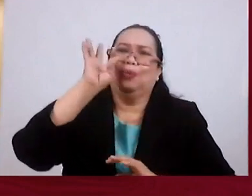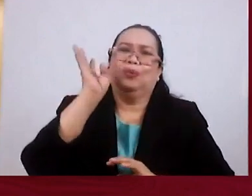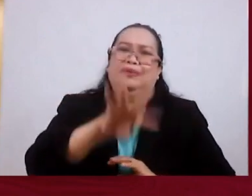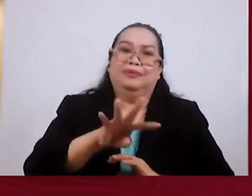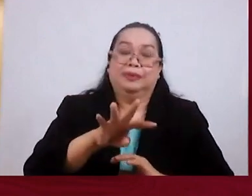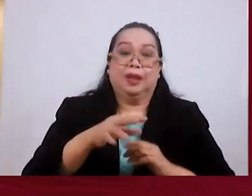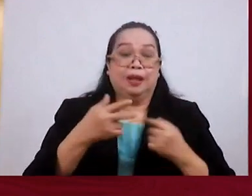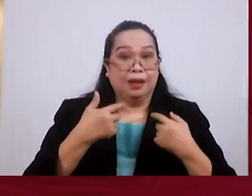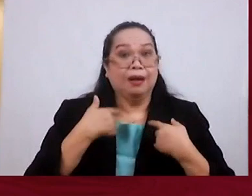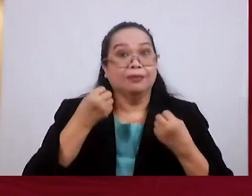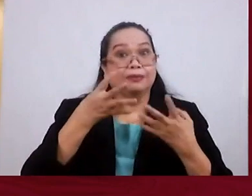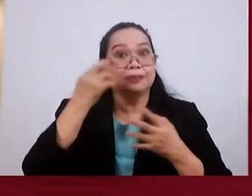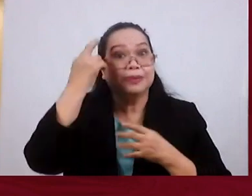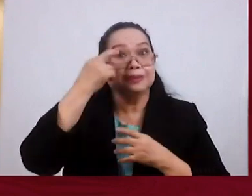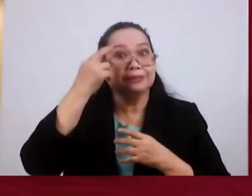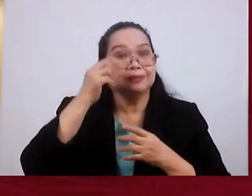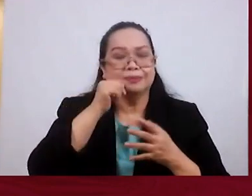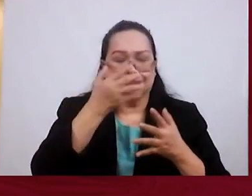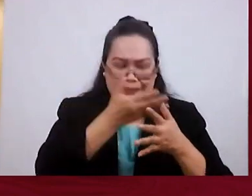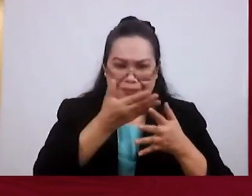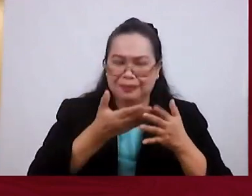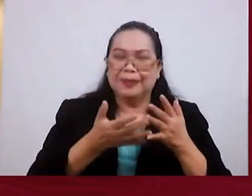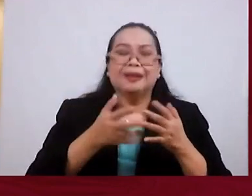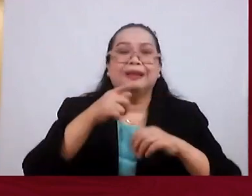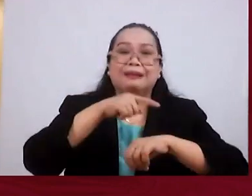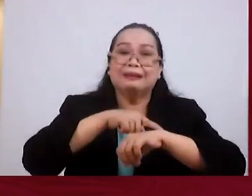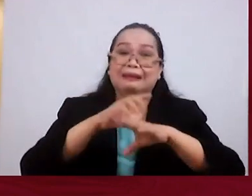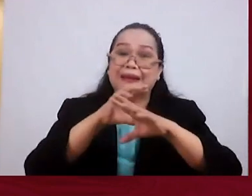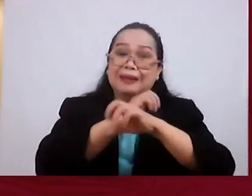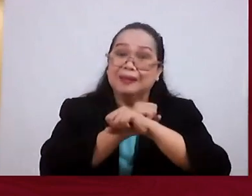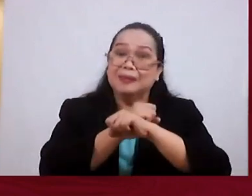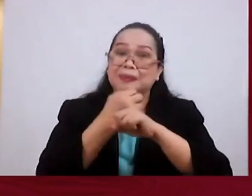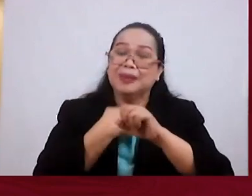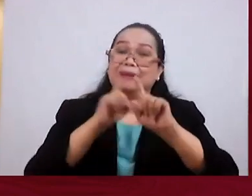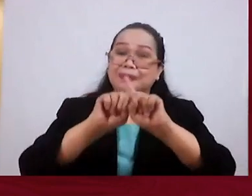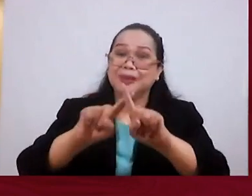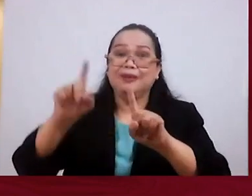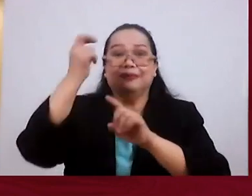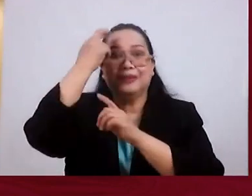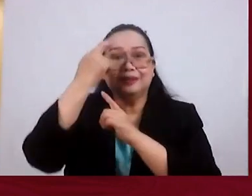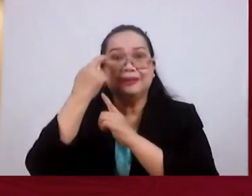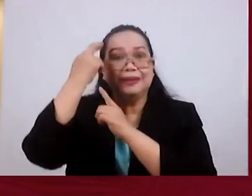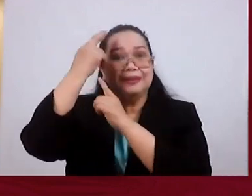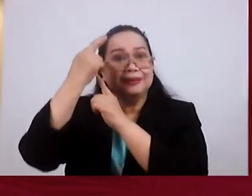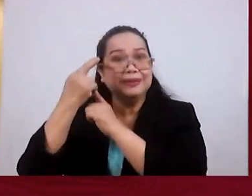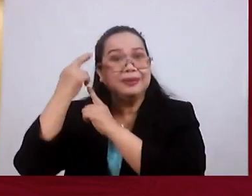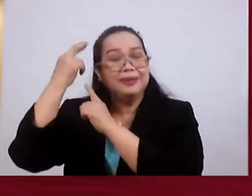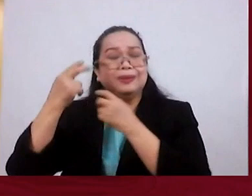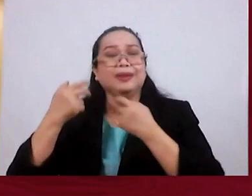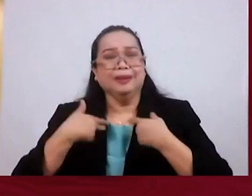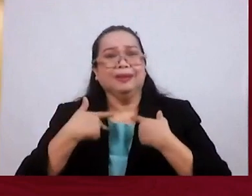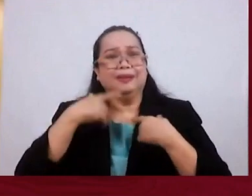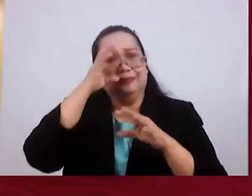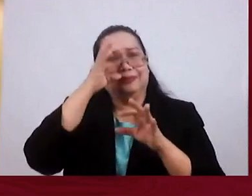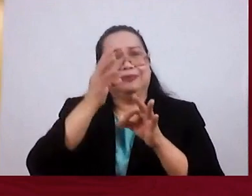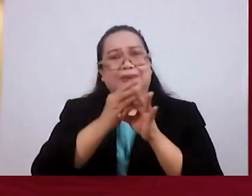There Are Many Reasons I Don't Want To Go Through Them Because Of Time Some Of You Have Different Reasons For Wanting To Leave The Faith